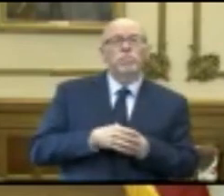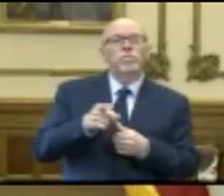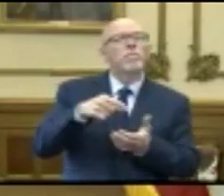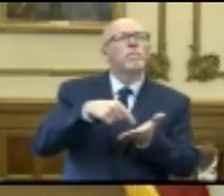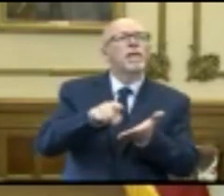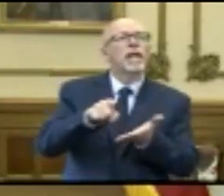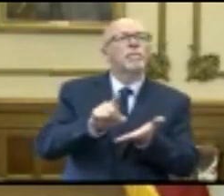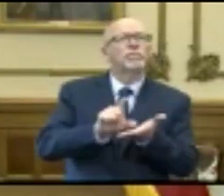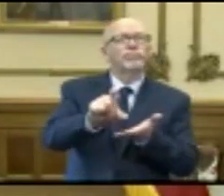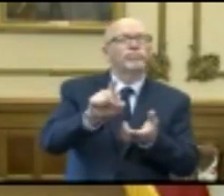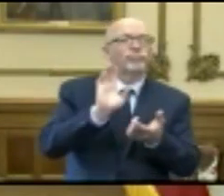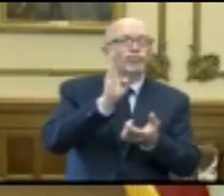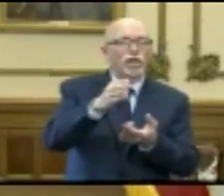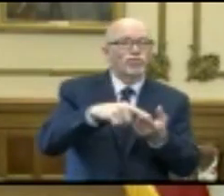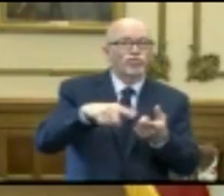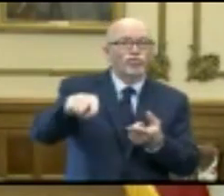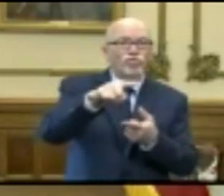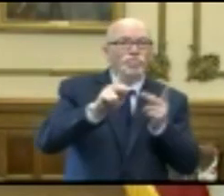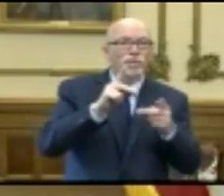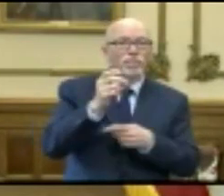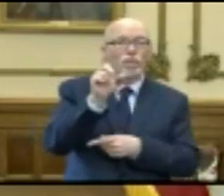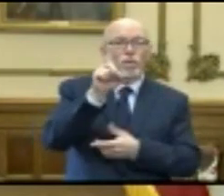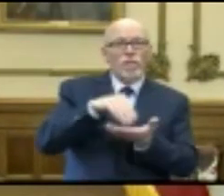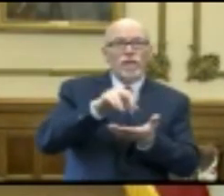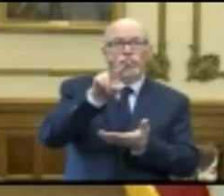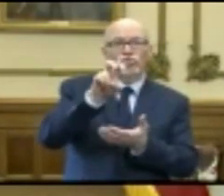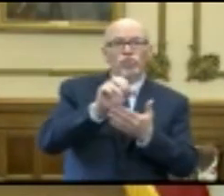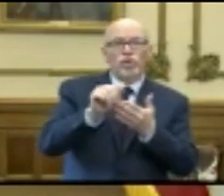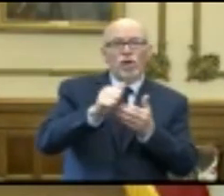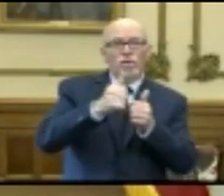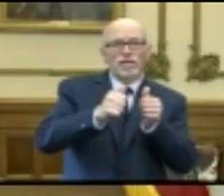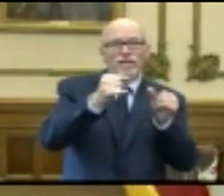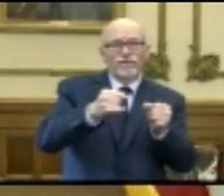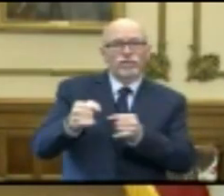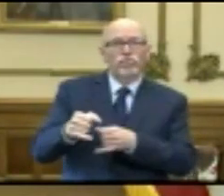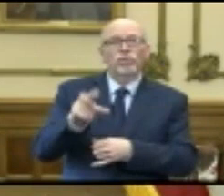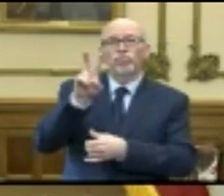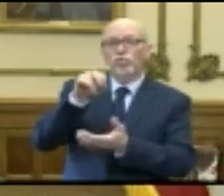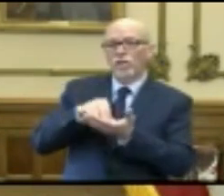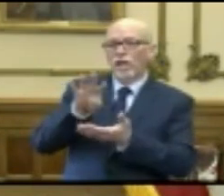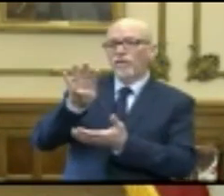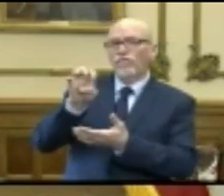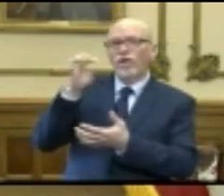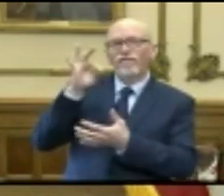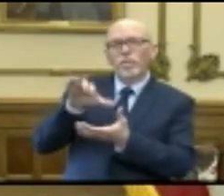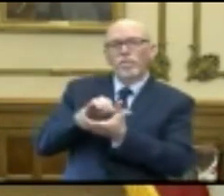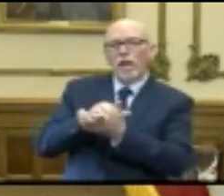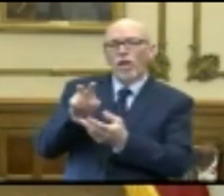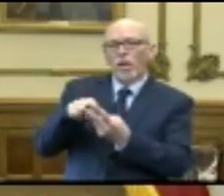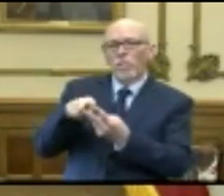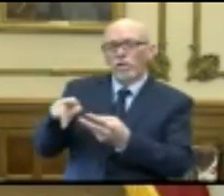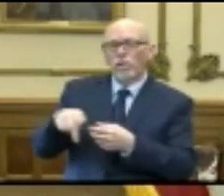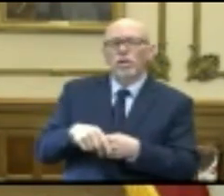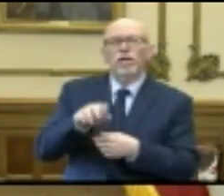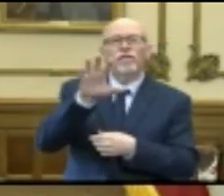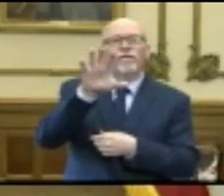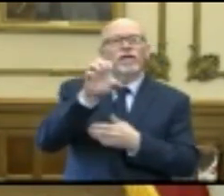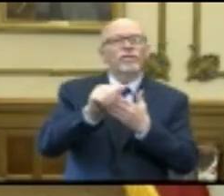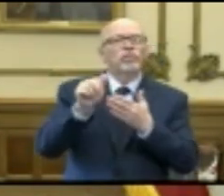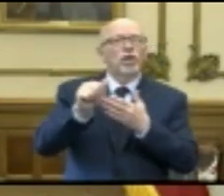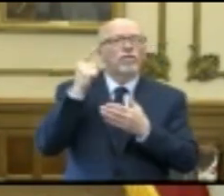the payments directly to households, $1,200 per individual, $2,400 per married couple, $500